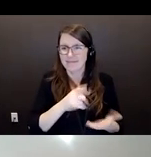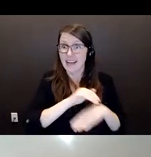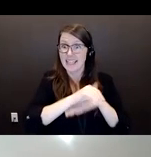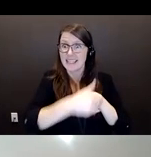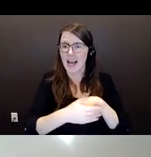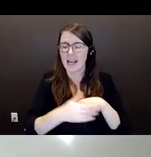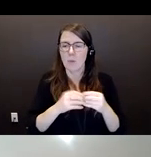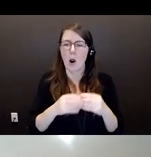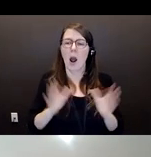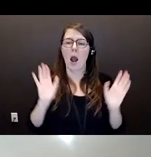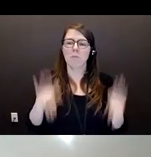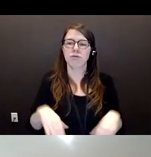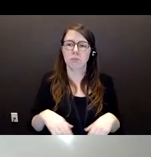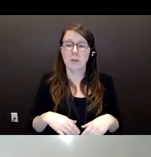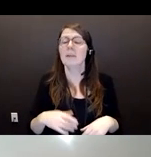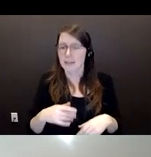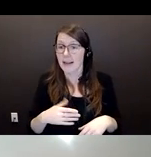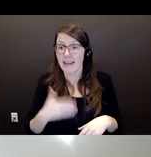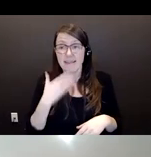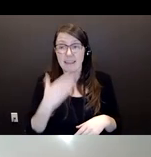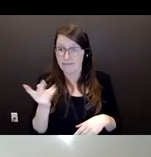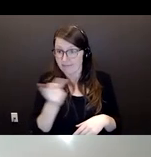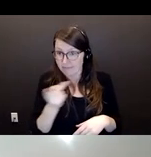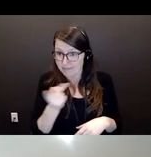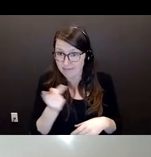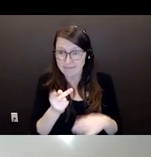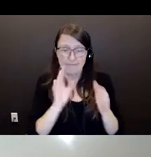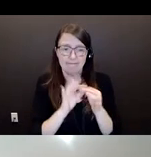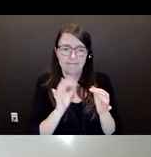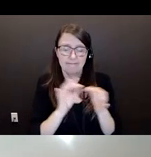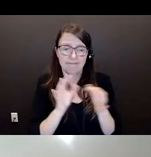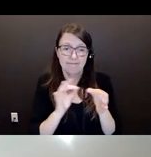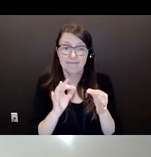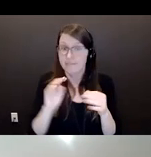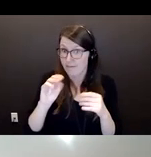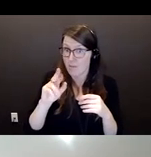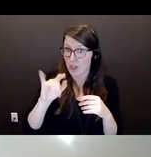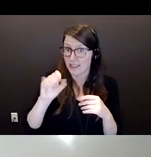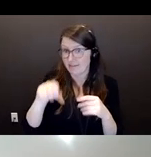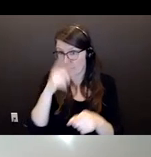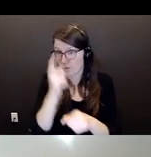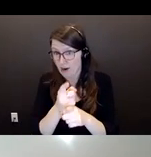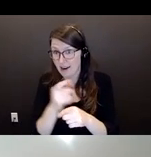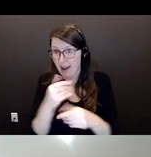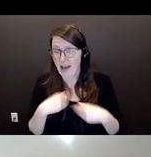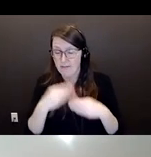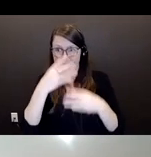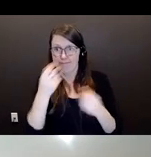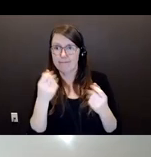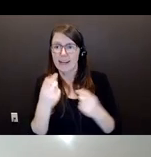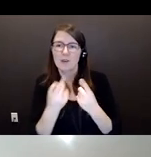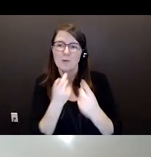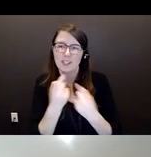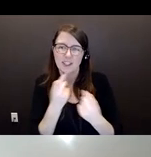I do appreciate, uh, you speaking up and, and Martin, um, we do have lots of questions. Um, and I'm just going to